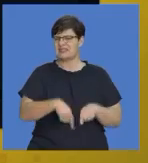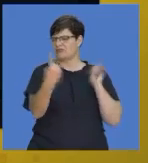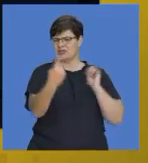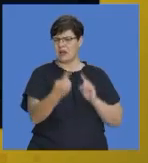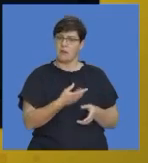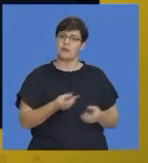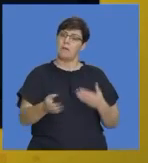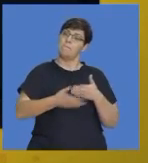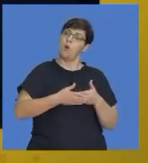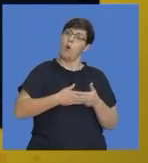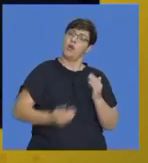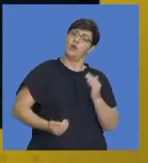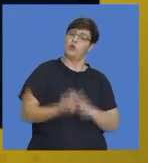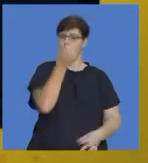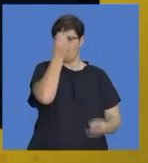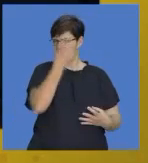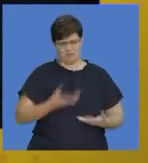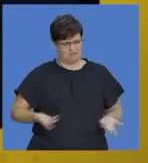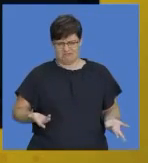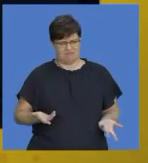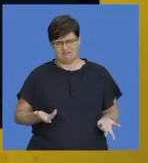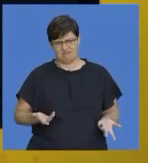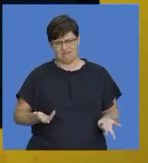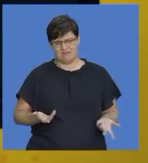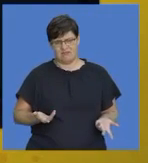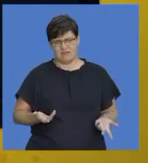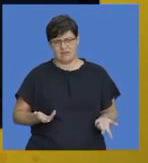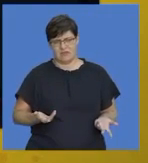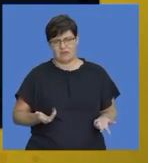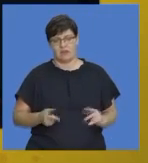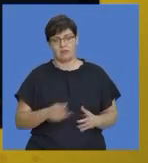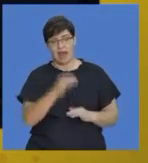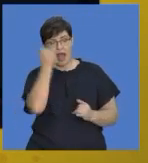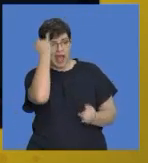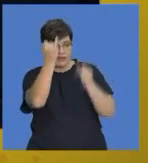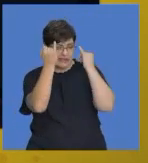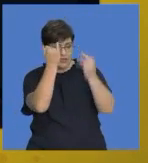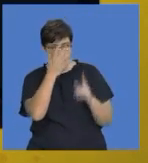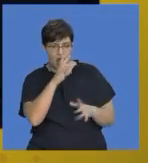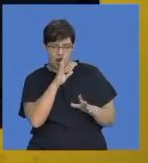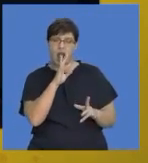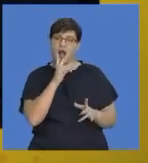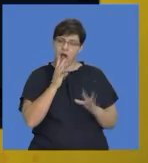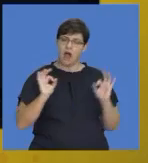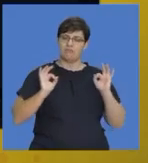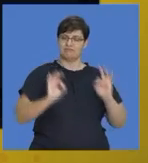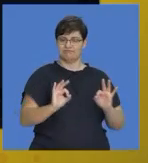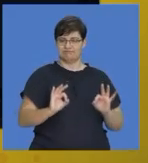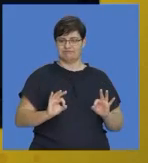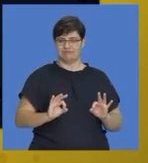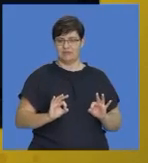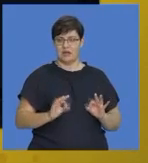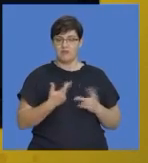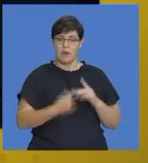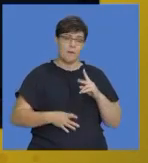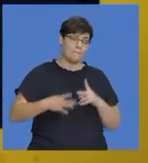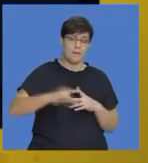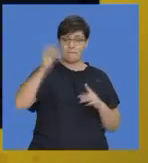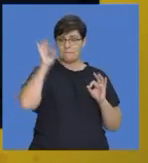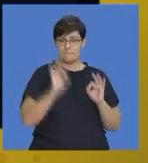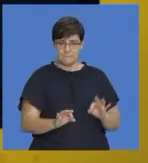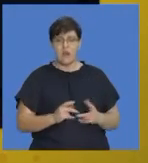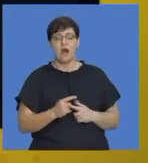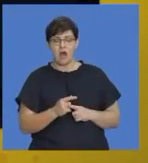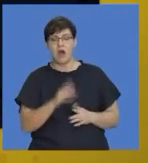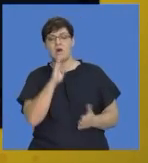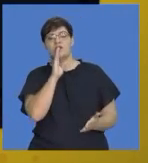new information. So, we need to make sure our ideas are original and that is the thing. When we pick a topic, we must make sure that